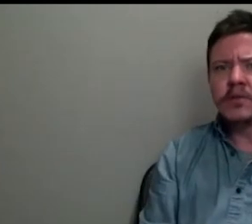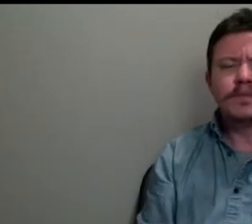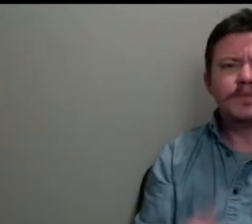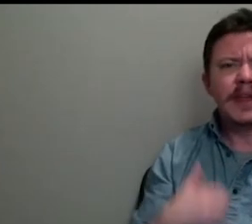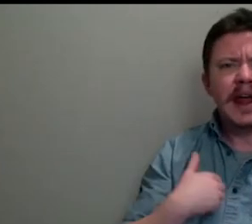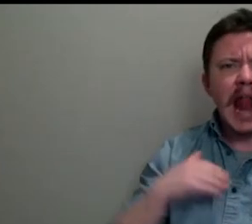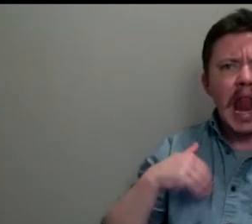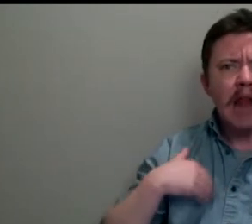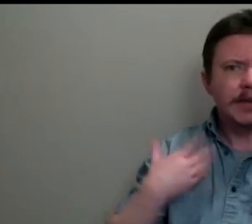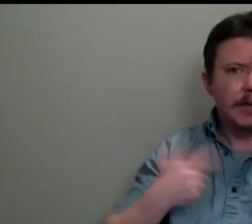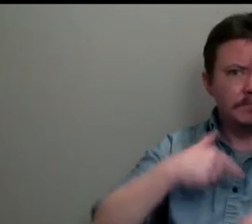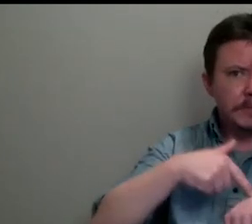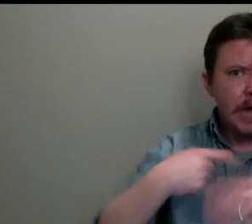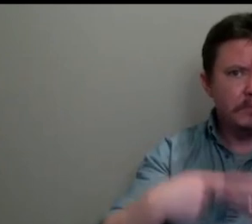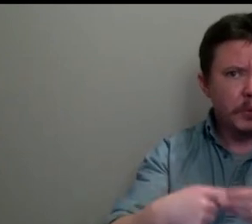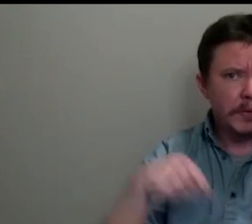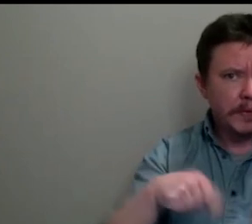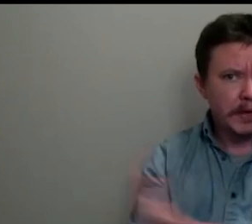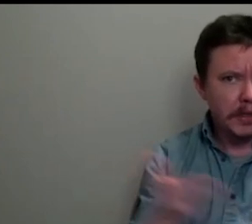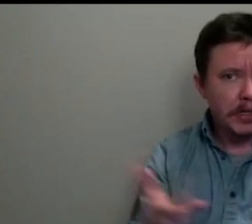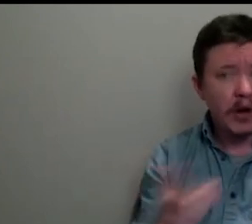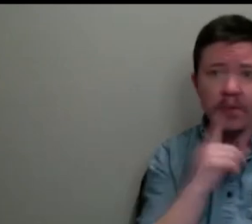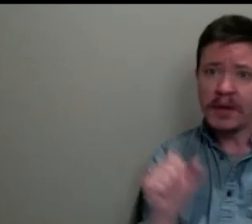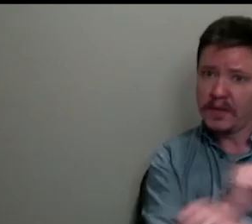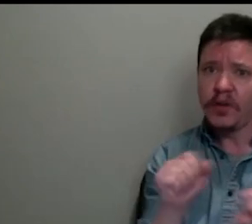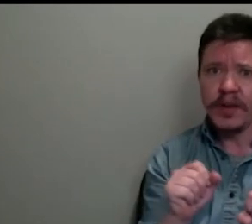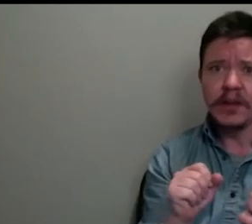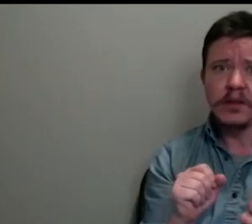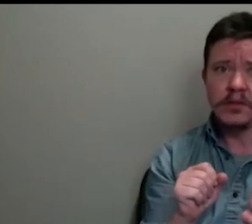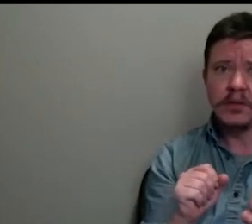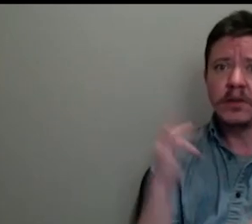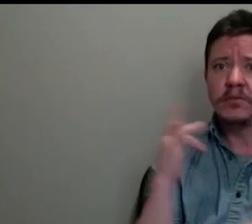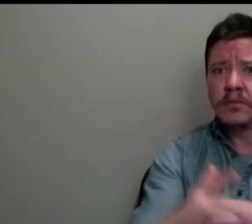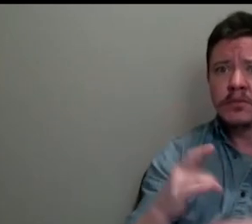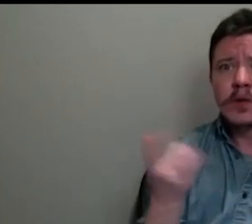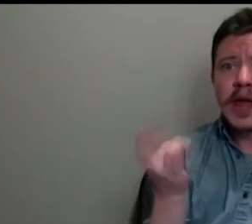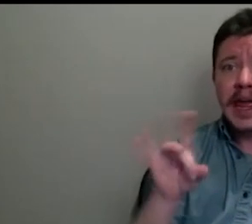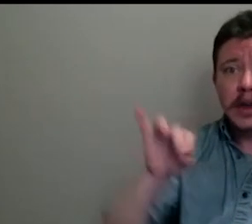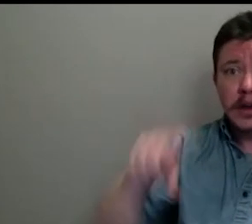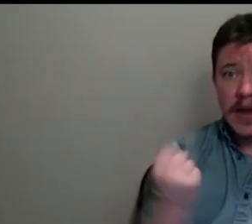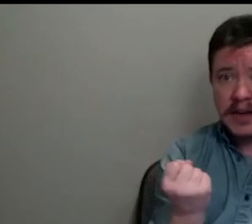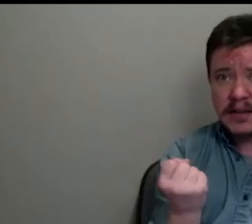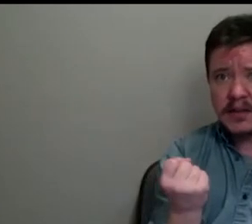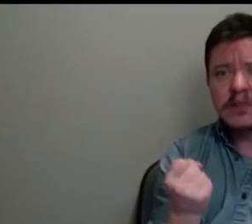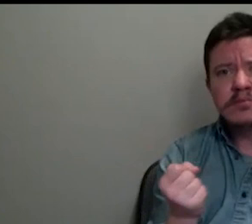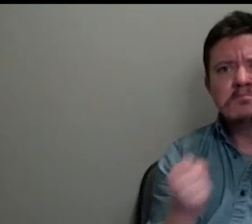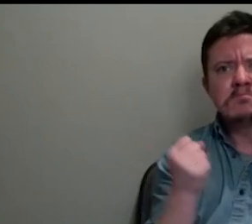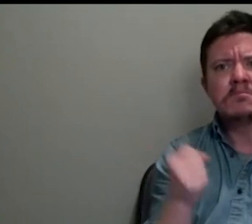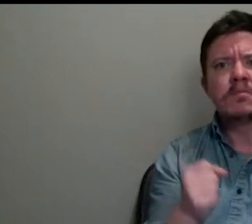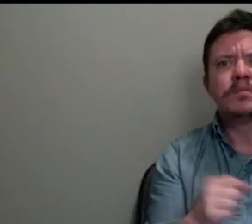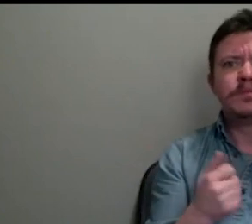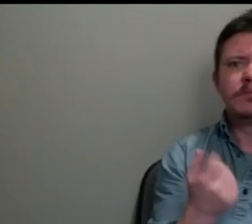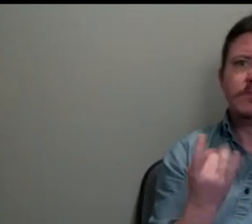had time to talk about really here. But certainly in the early 1890s and actually through the 1890s, because there's evidence